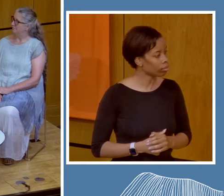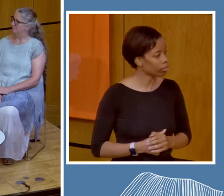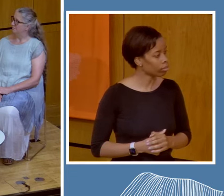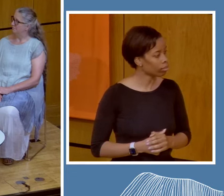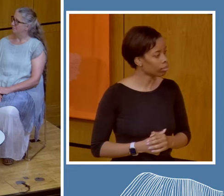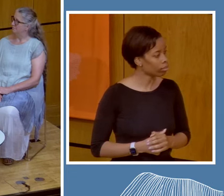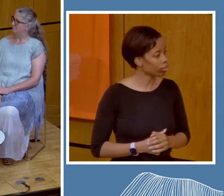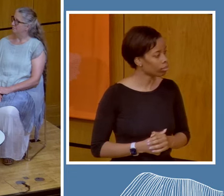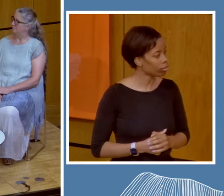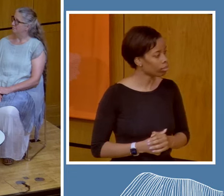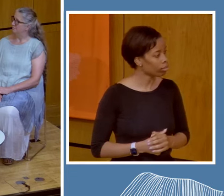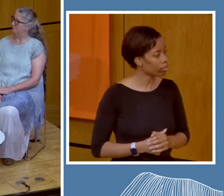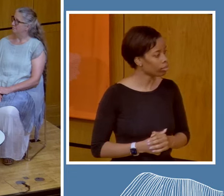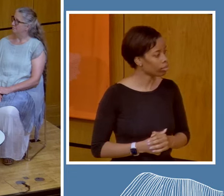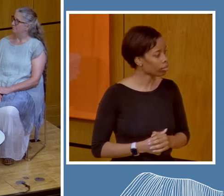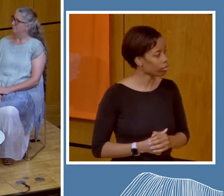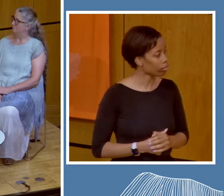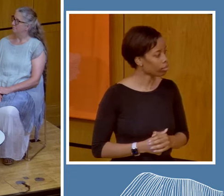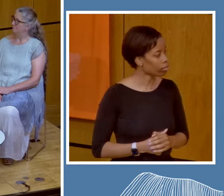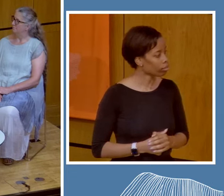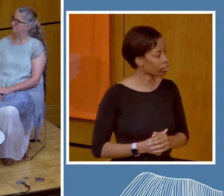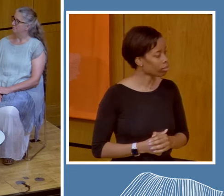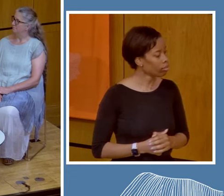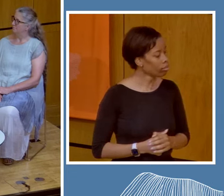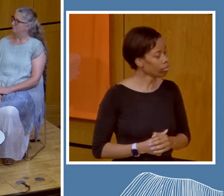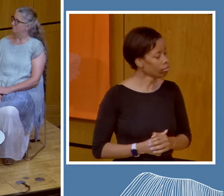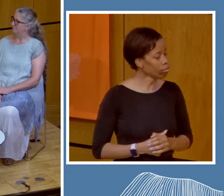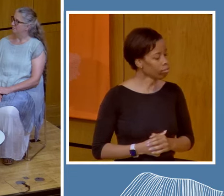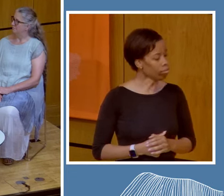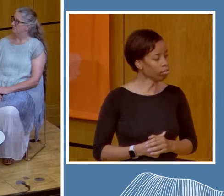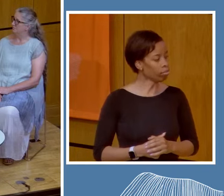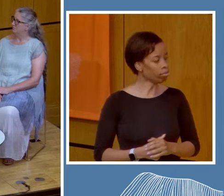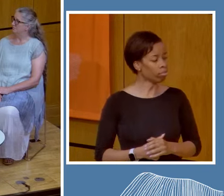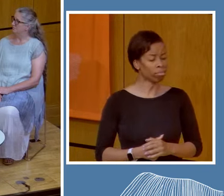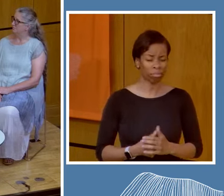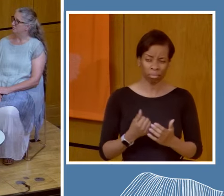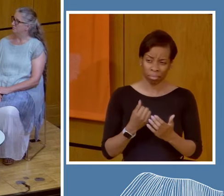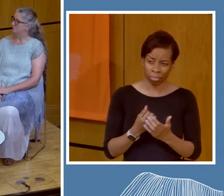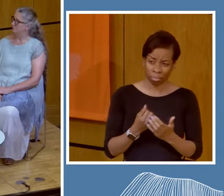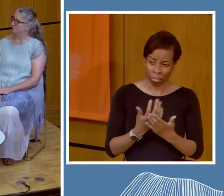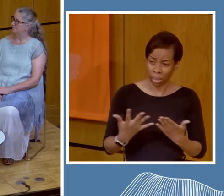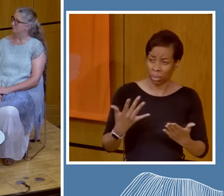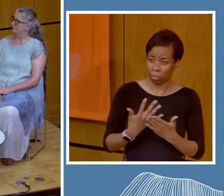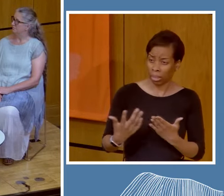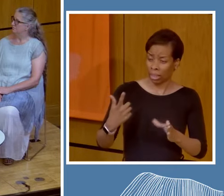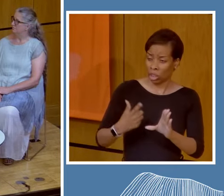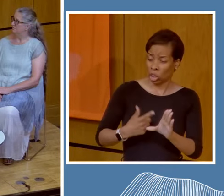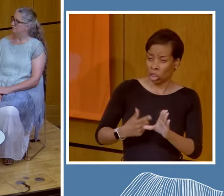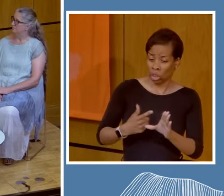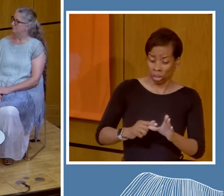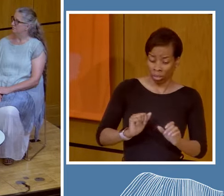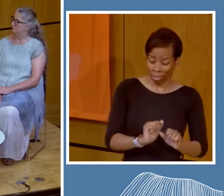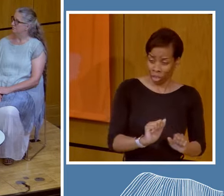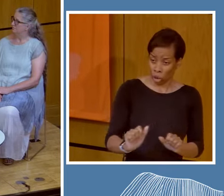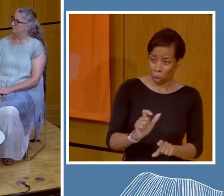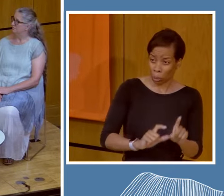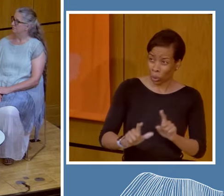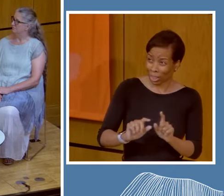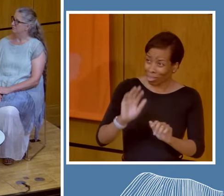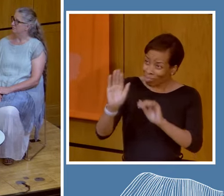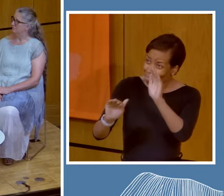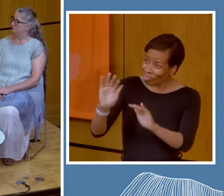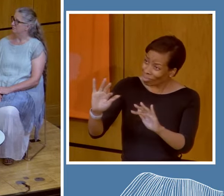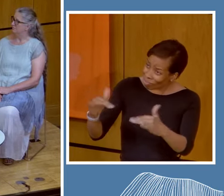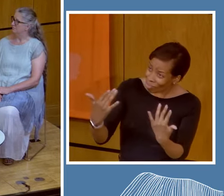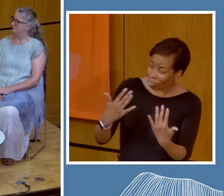So, decades of calls from communities for baseline health assessments, which have been unfortunately